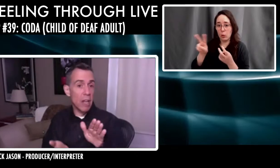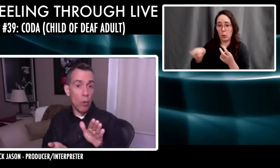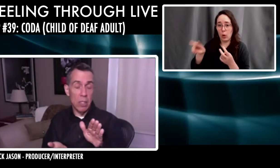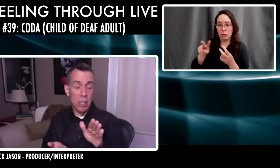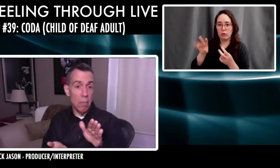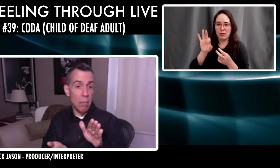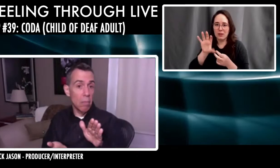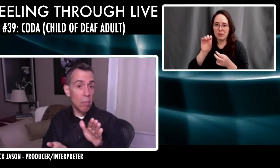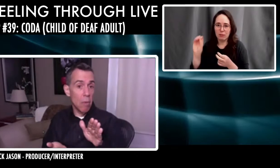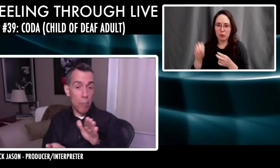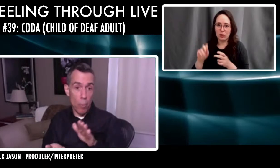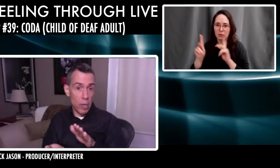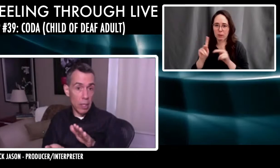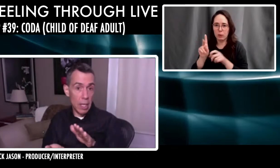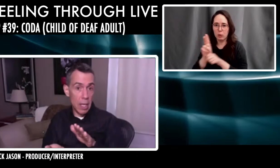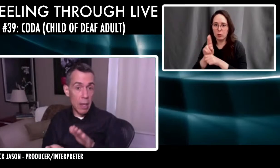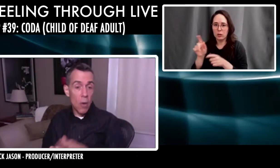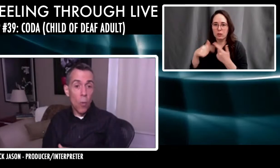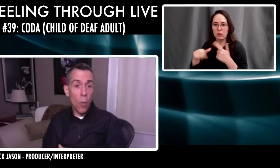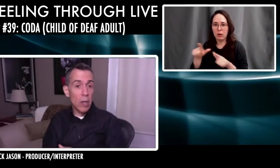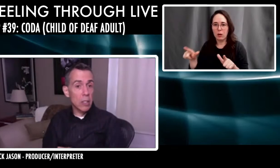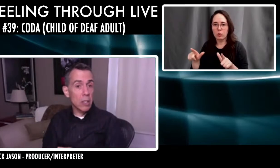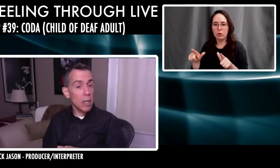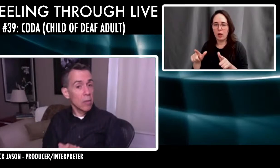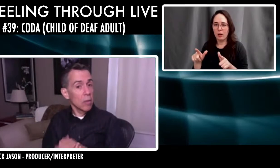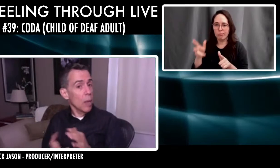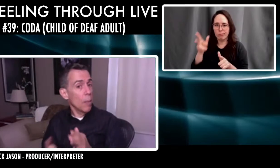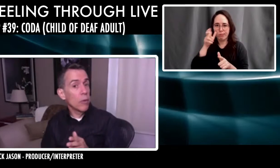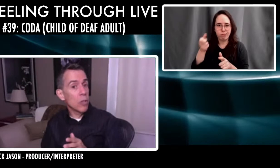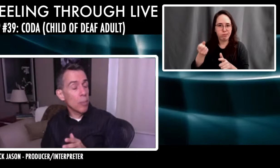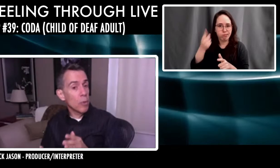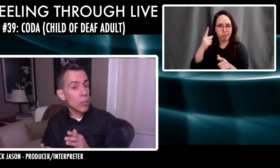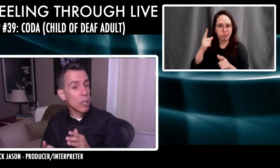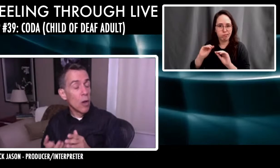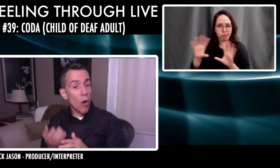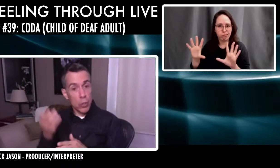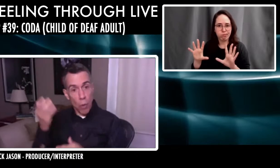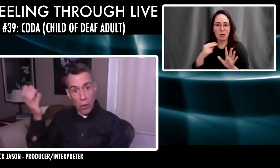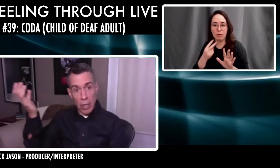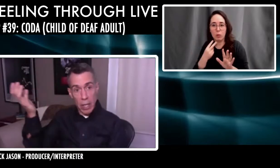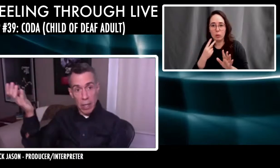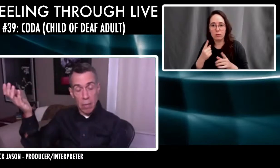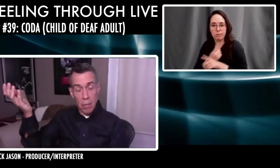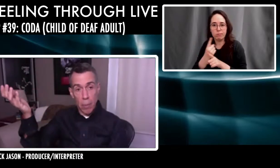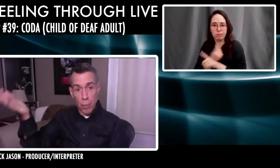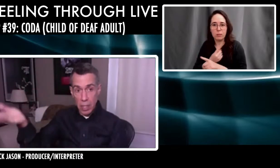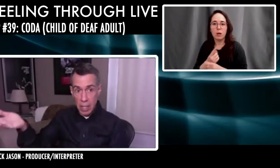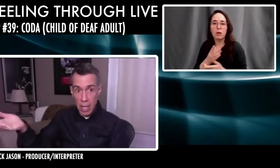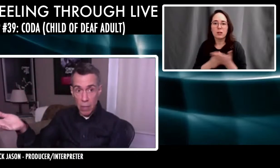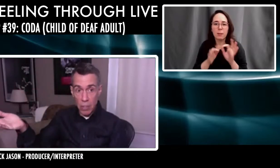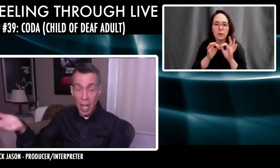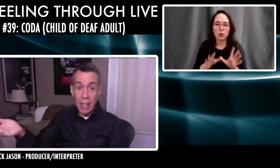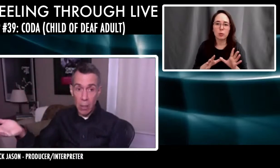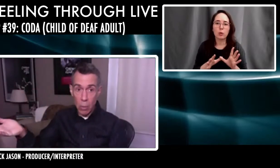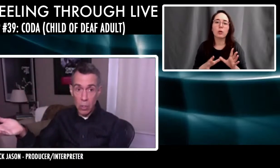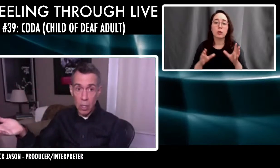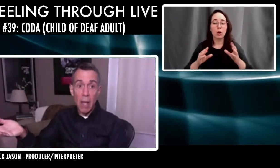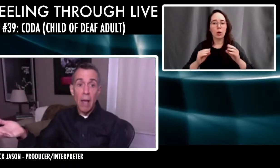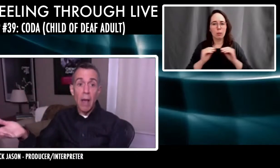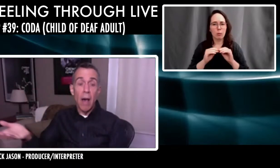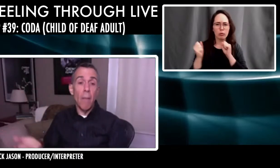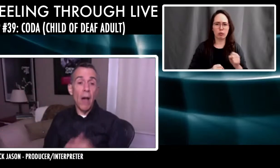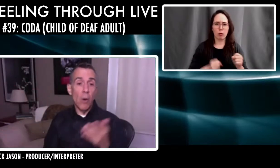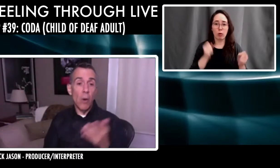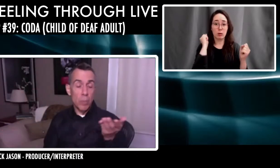understand and voice them appropriately. Whereas, uh, some other interpreters are stronger in their presentation of sign language.